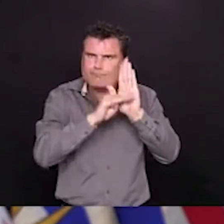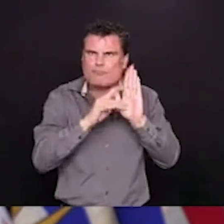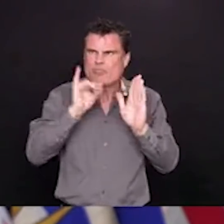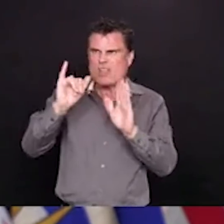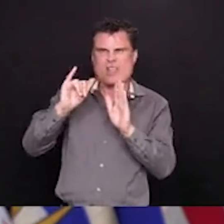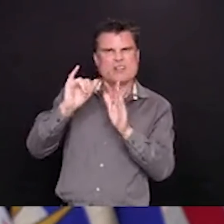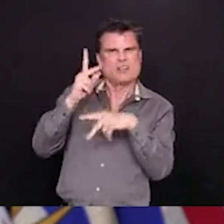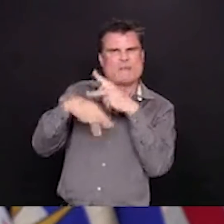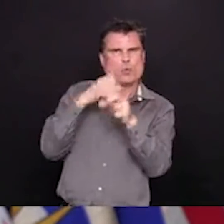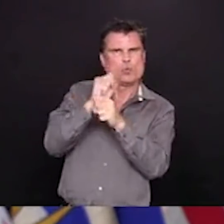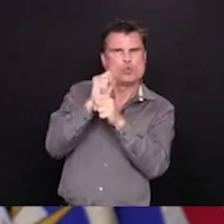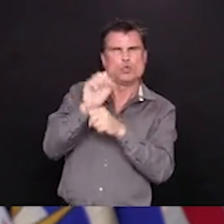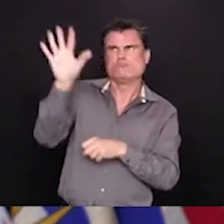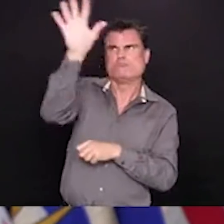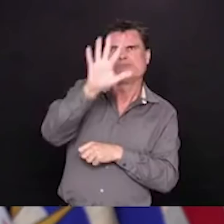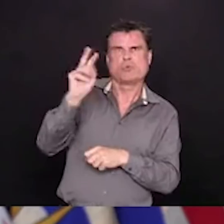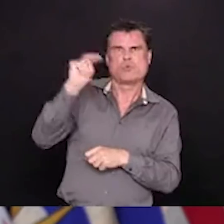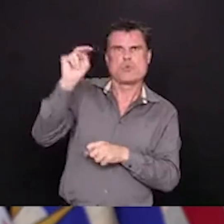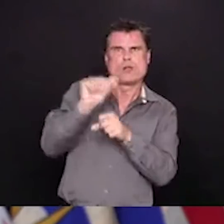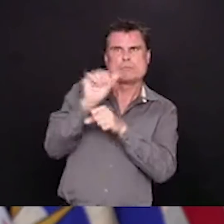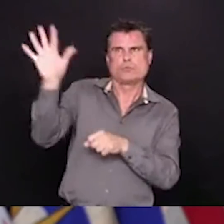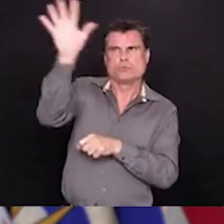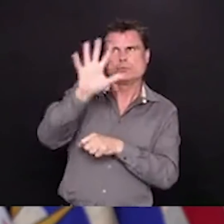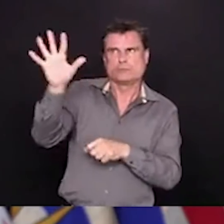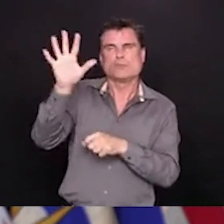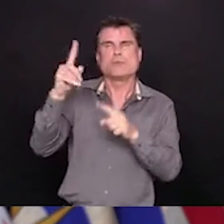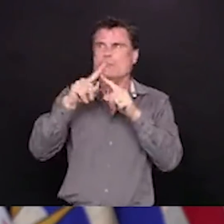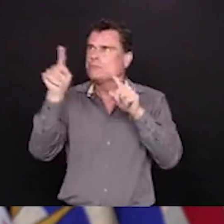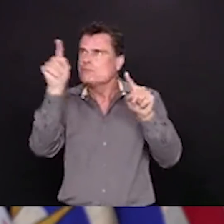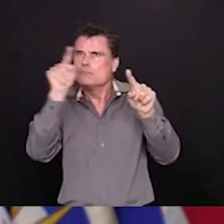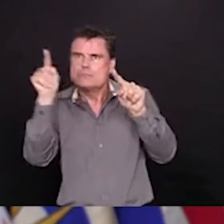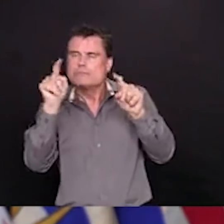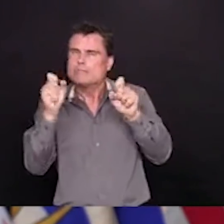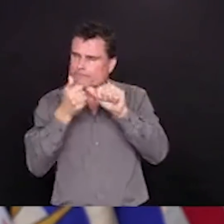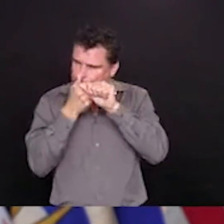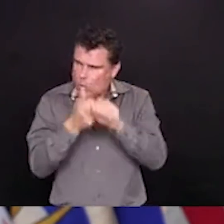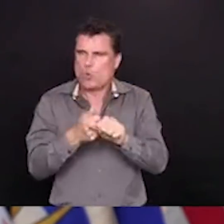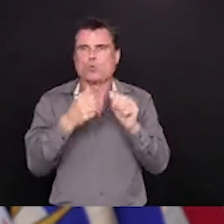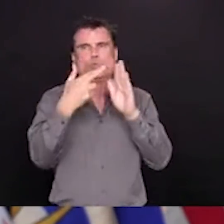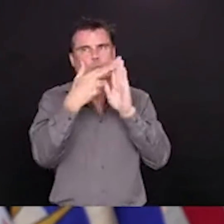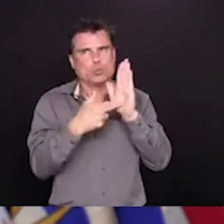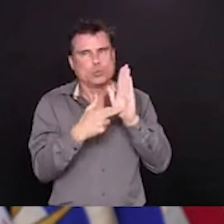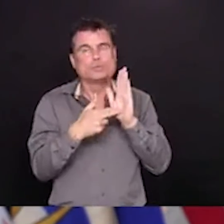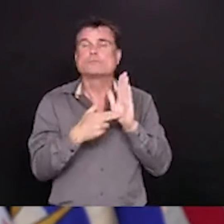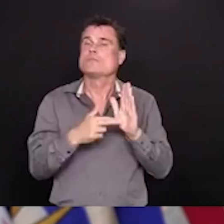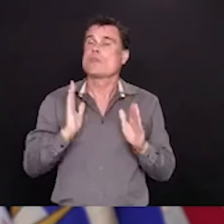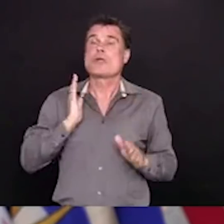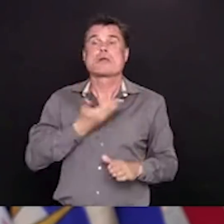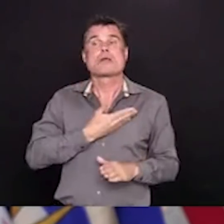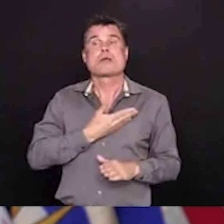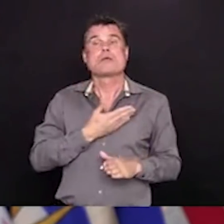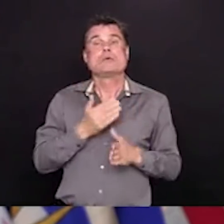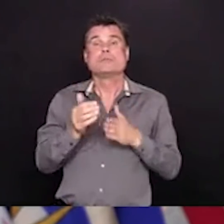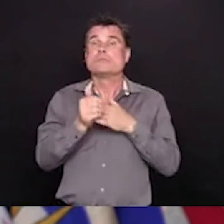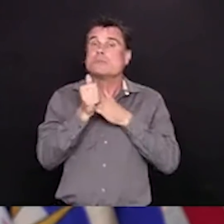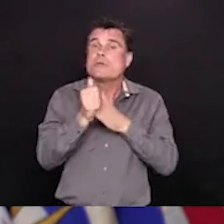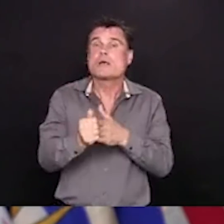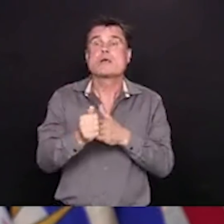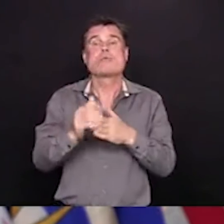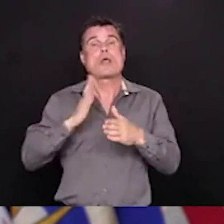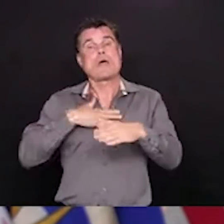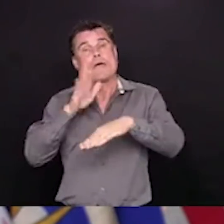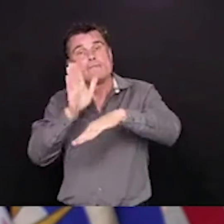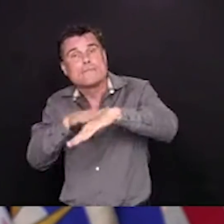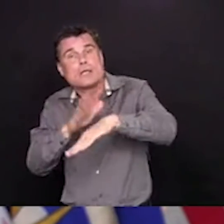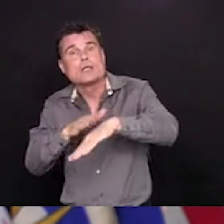and we are continuing to ensure that the guidance that we have provided to make these camps as safe as possible and to